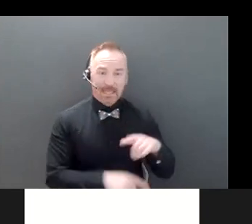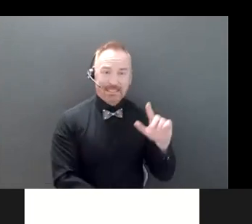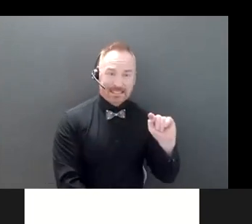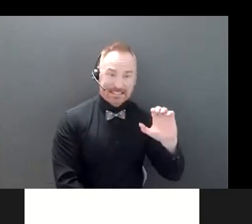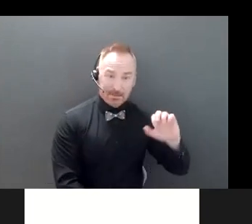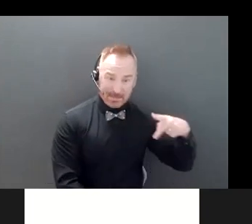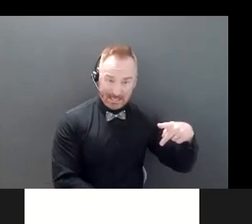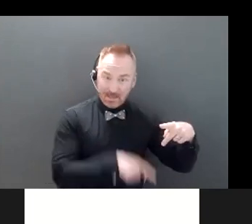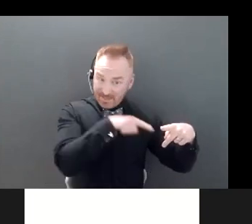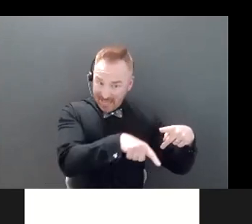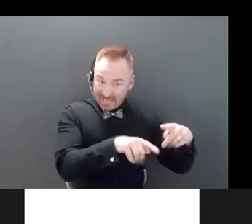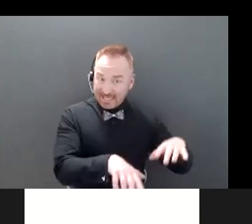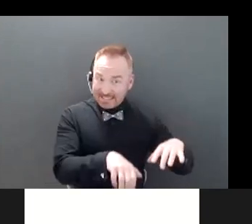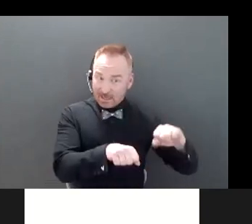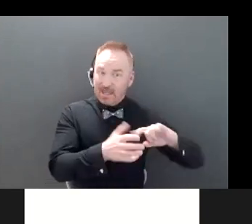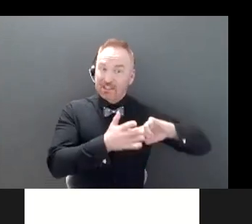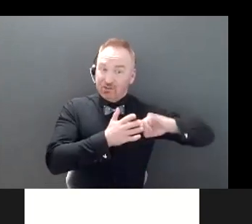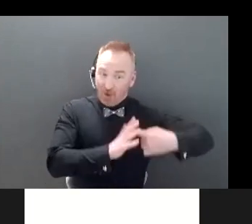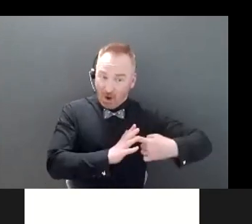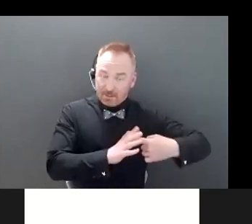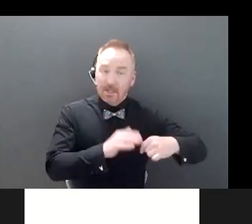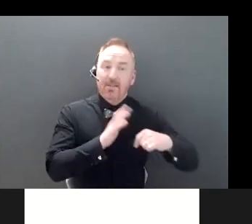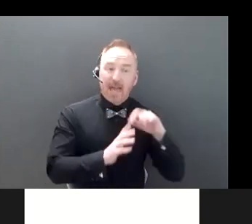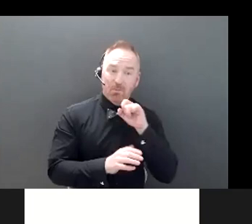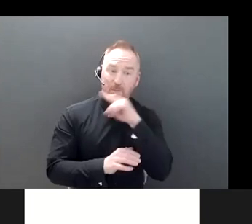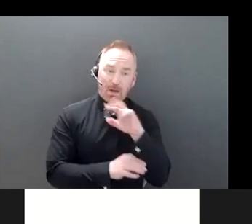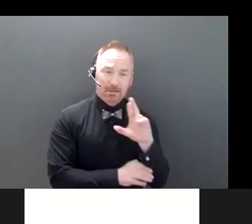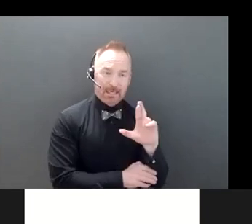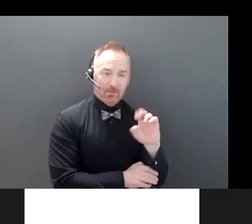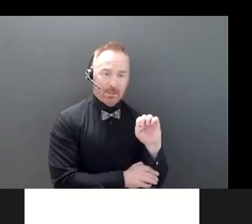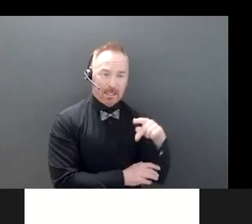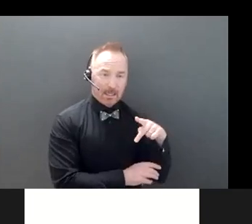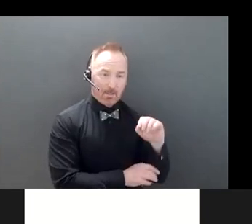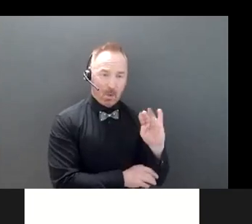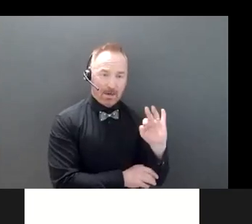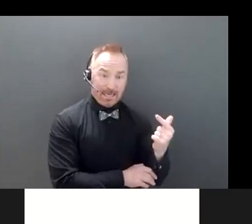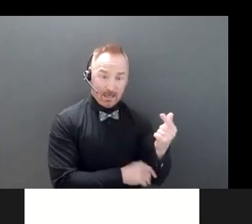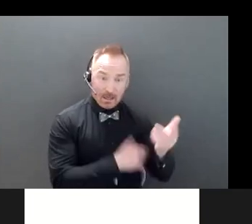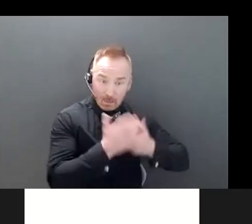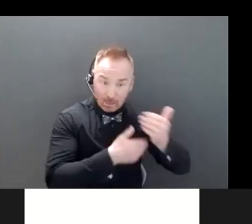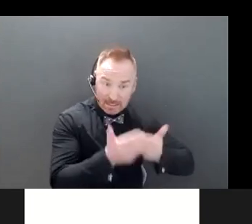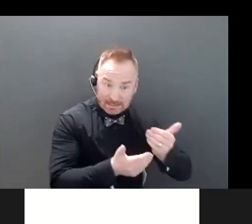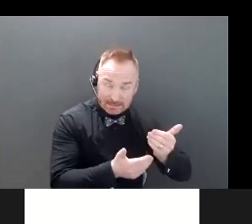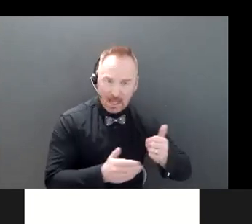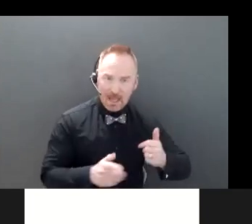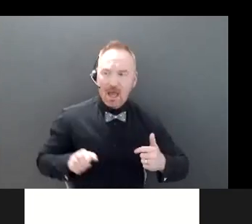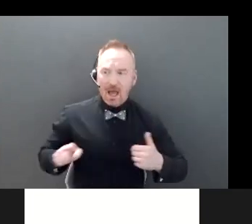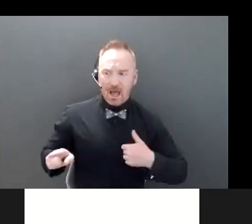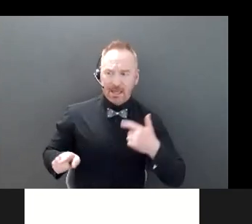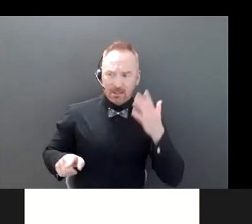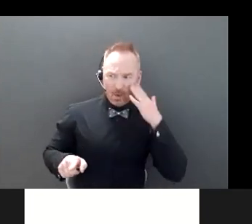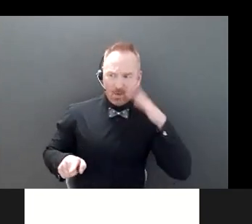so if the senior is not the one coming forward to report it, but they want to report on their behalf because they know it's been happening?